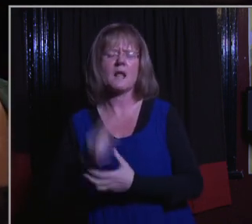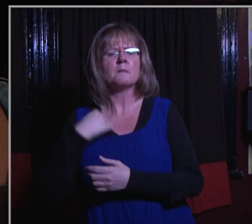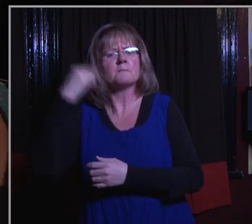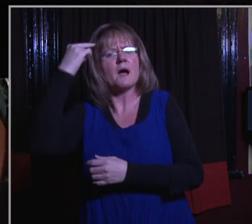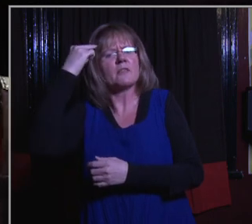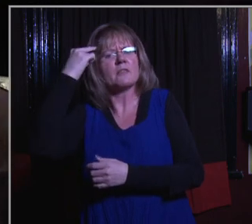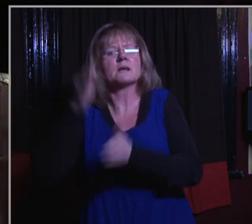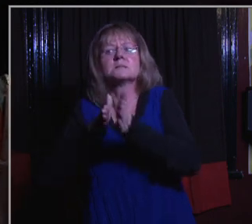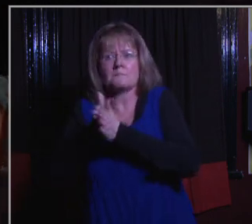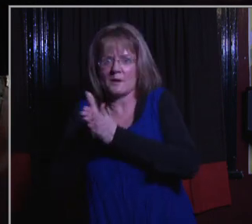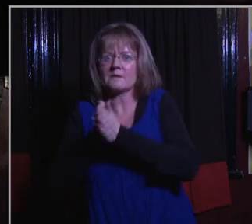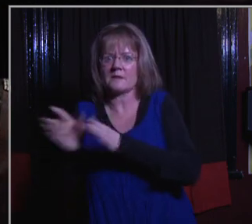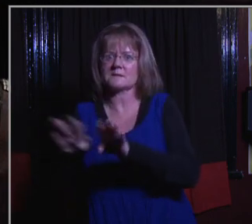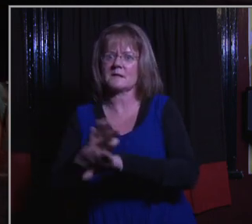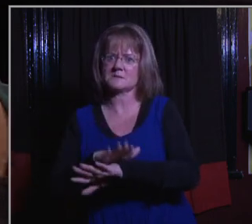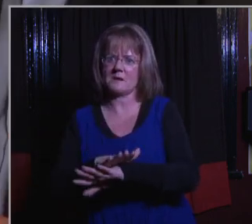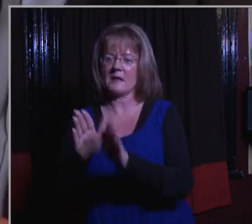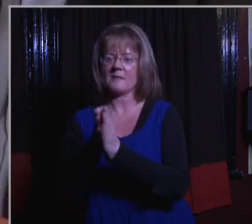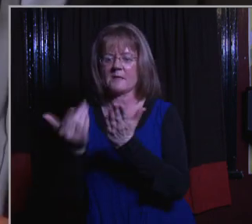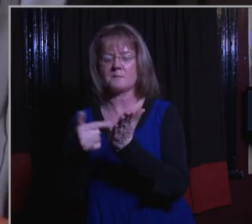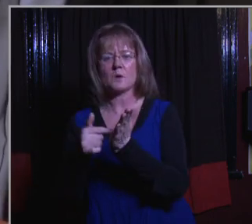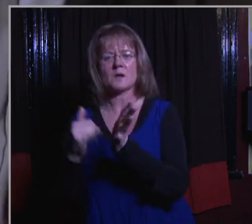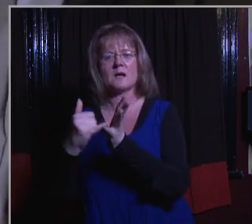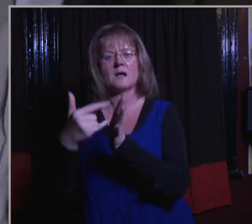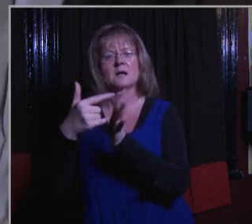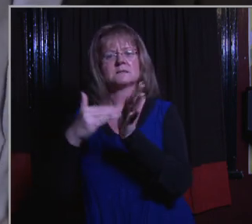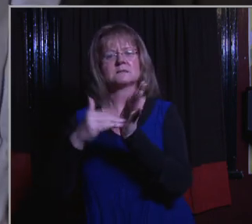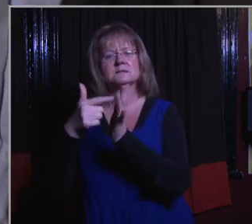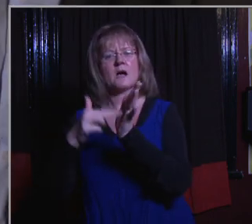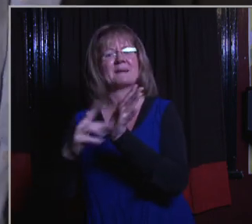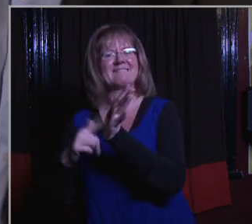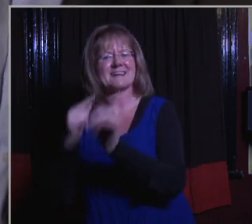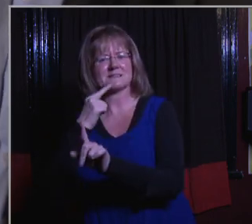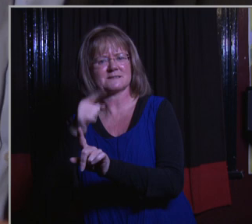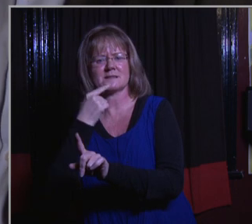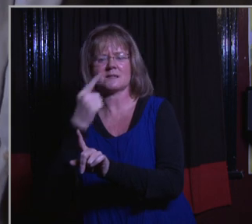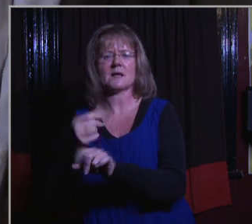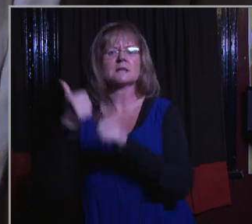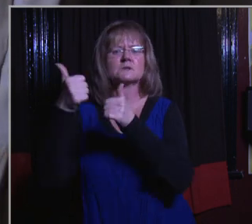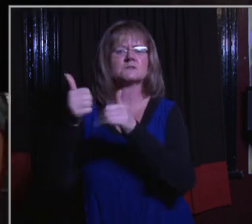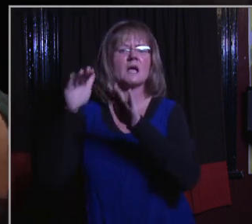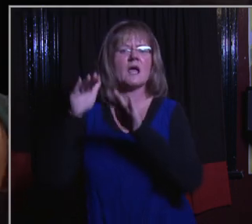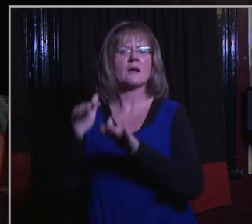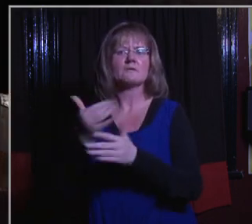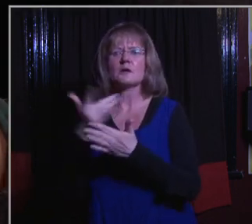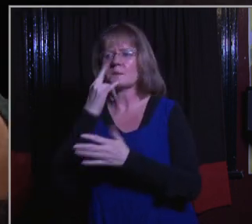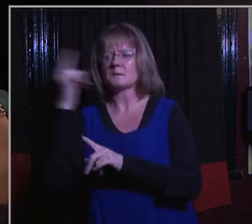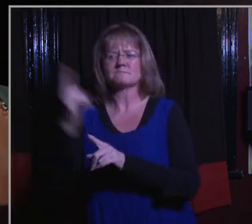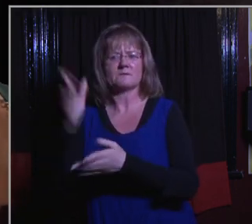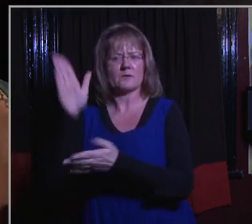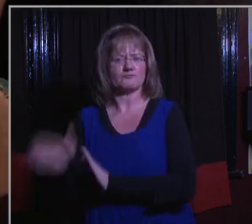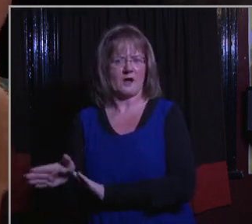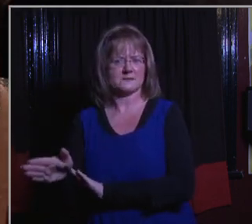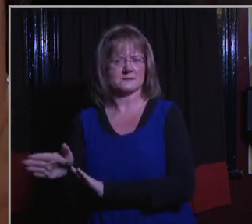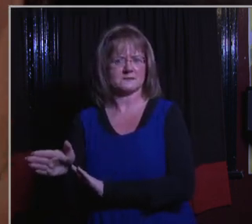also a motivator. In the book Simon Lusk is there saying it's good to have low turnout for the right. And we know that